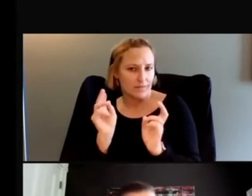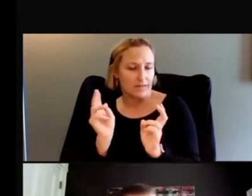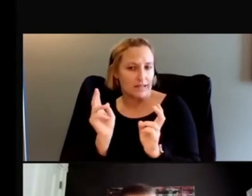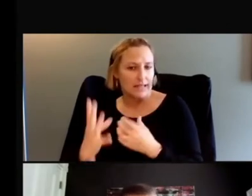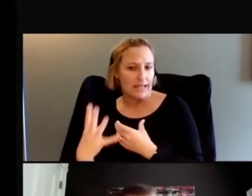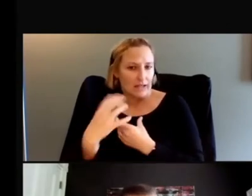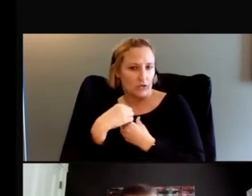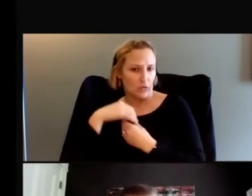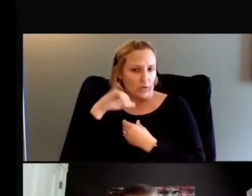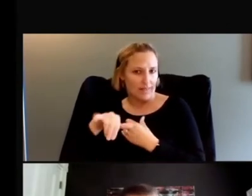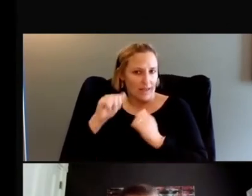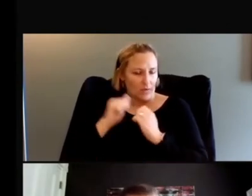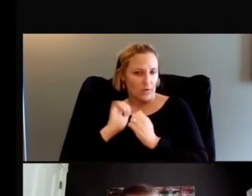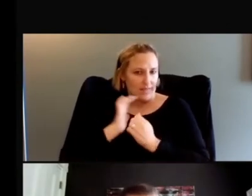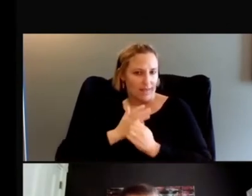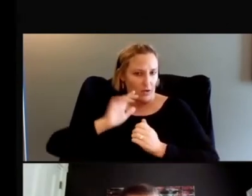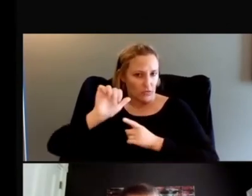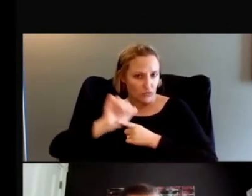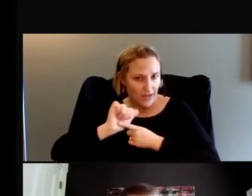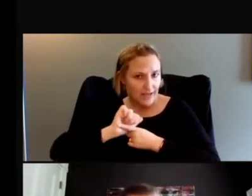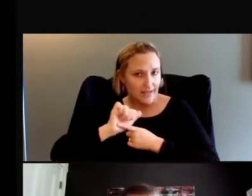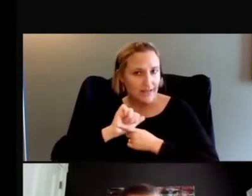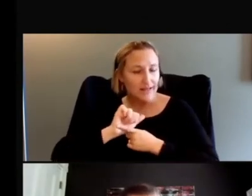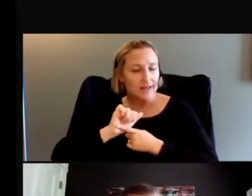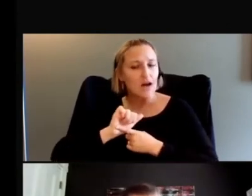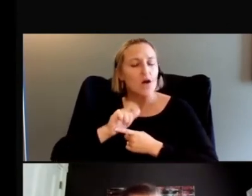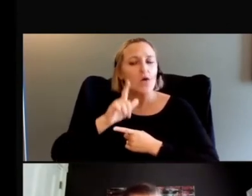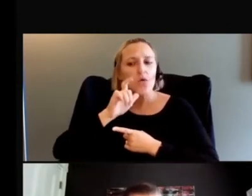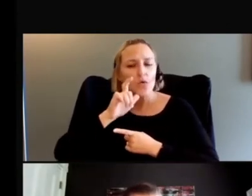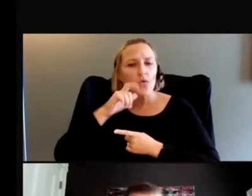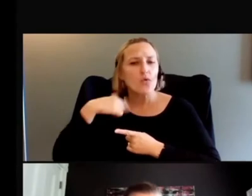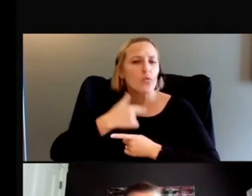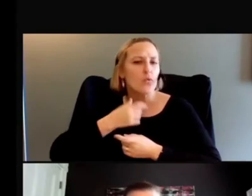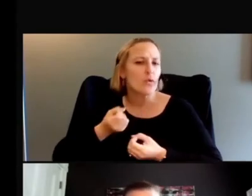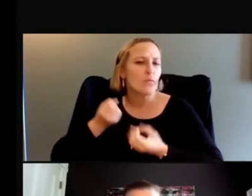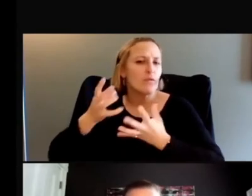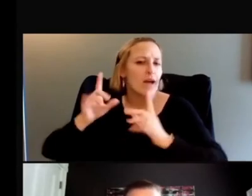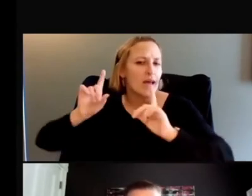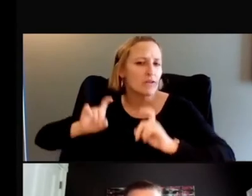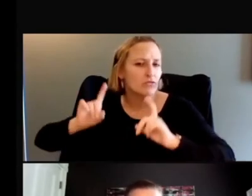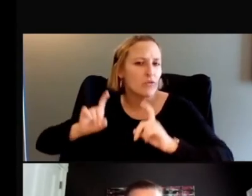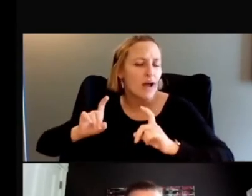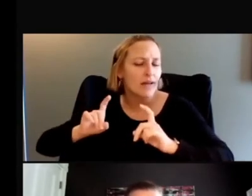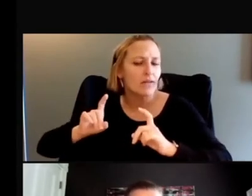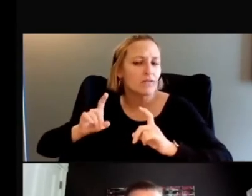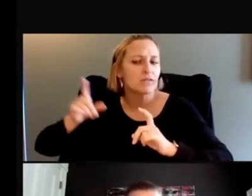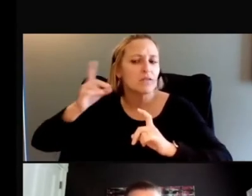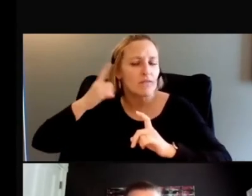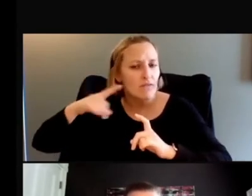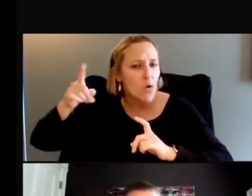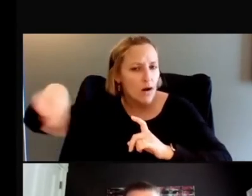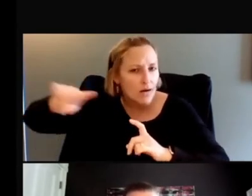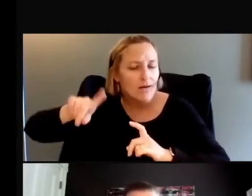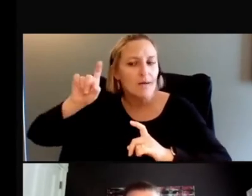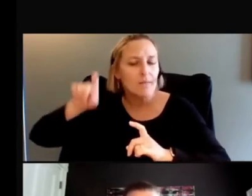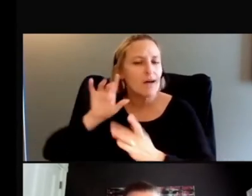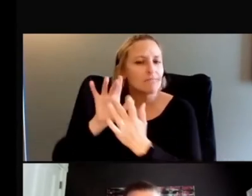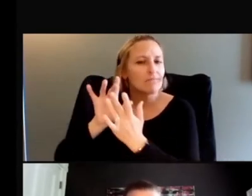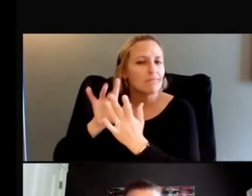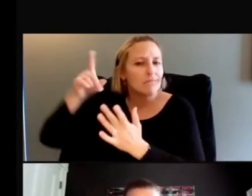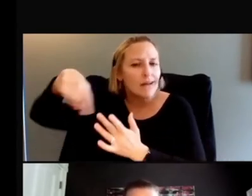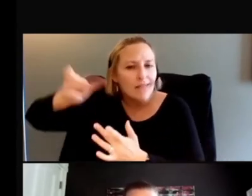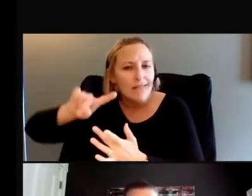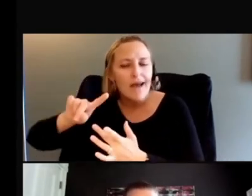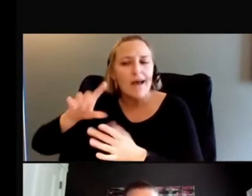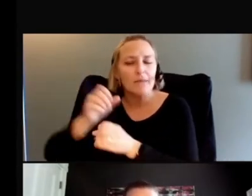And who are we designing these trials for actually speaking with that population and getting feedback on the aspects of that trial, or how